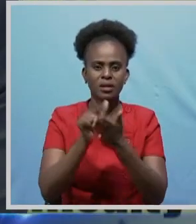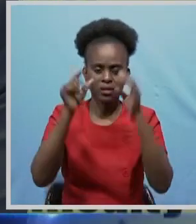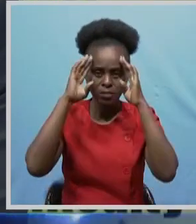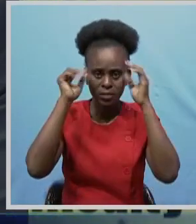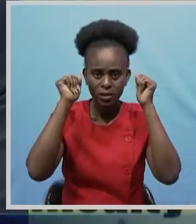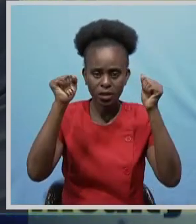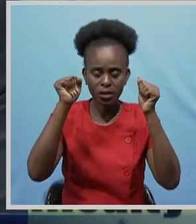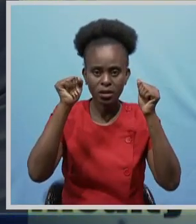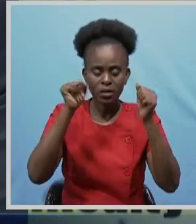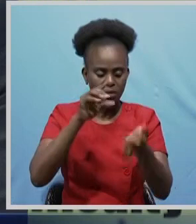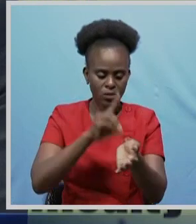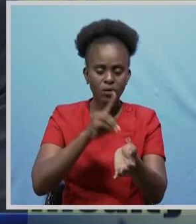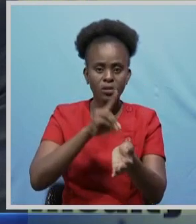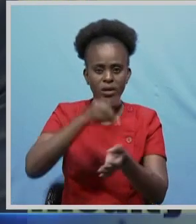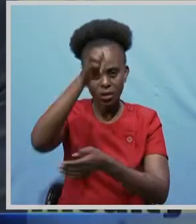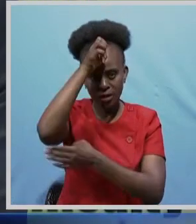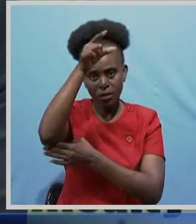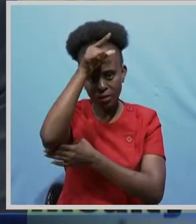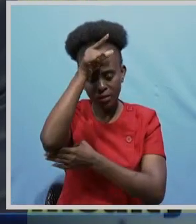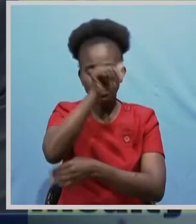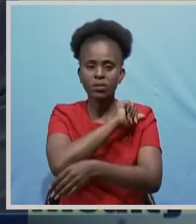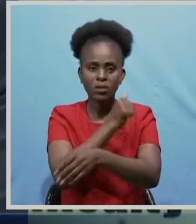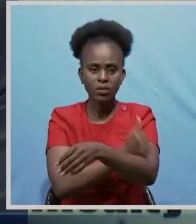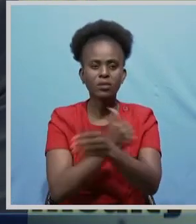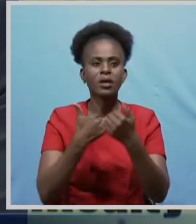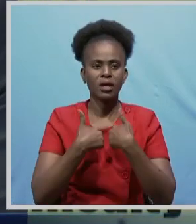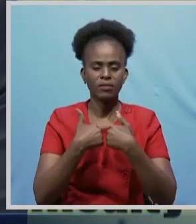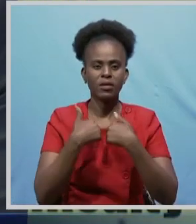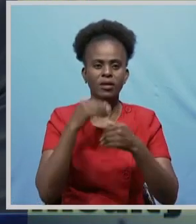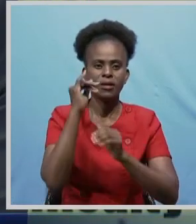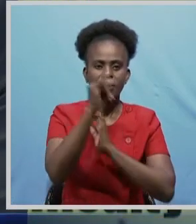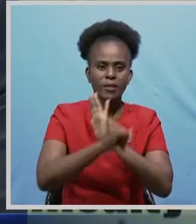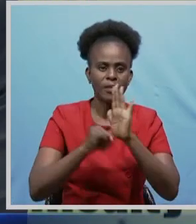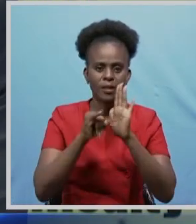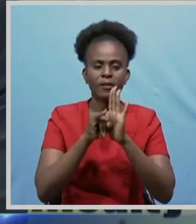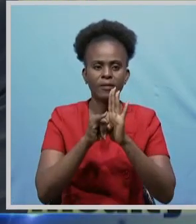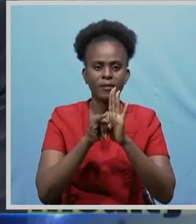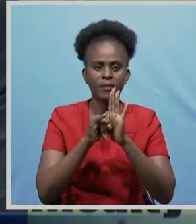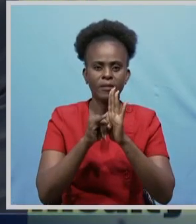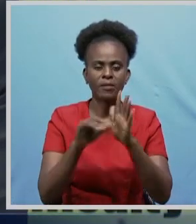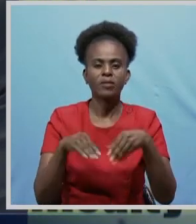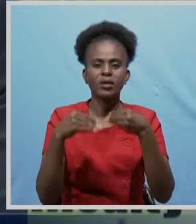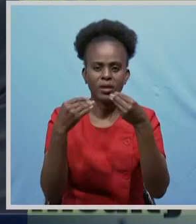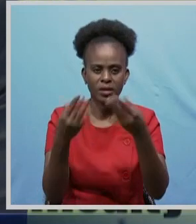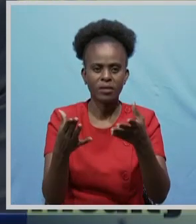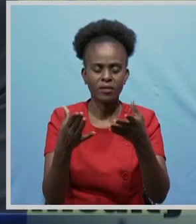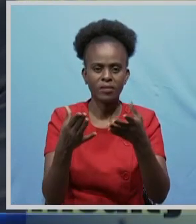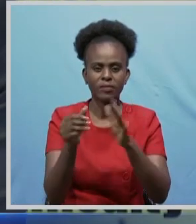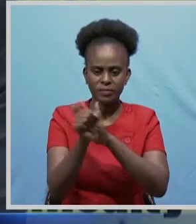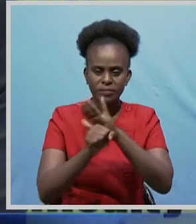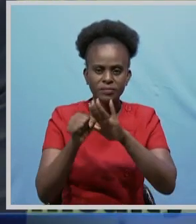President of Zambia, Dr Edgar Chagulungu, has authorized the invocations of provisions of Section 5.1